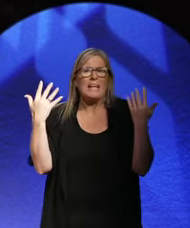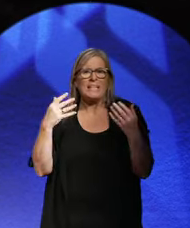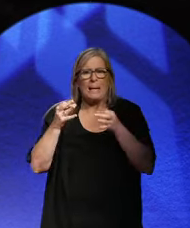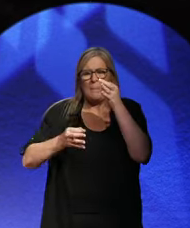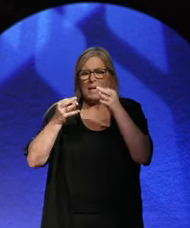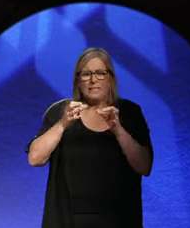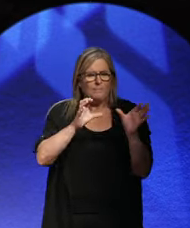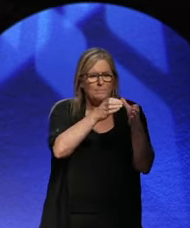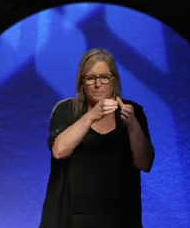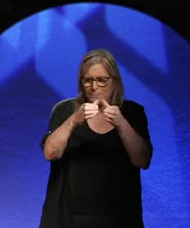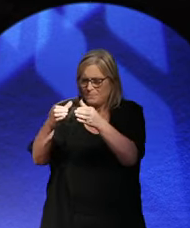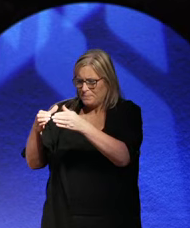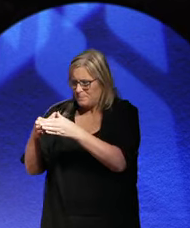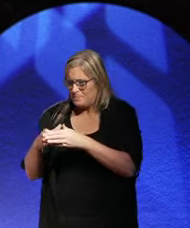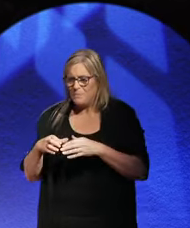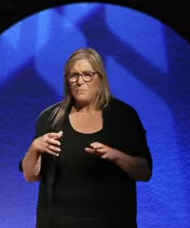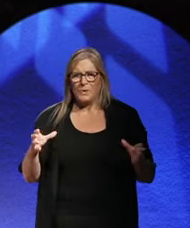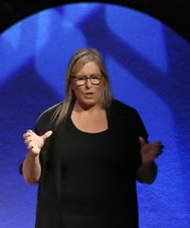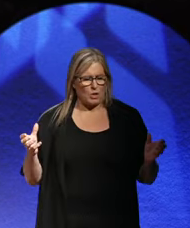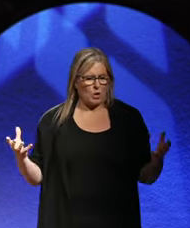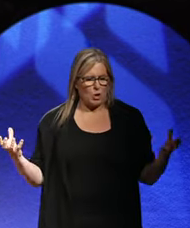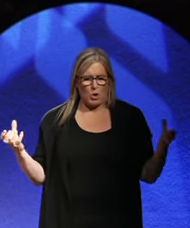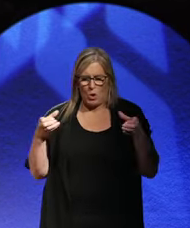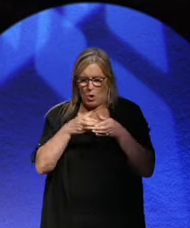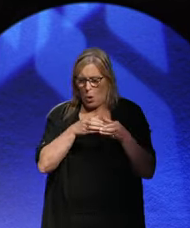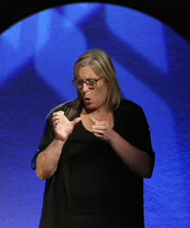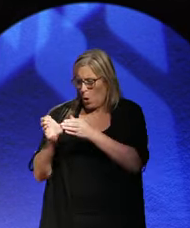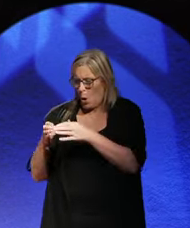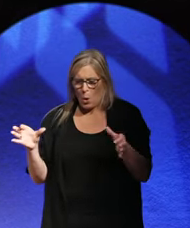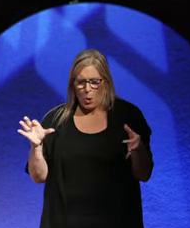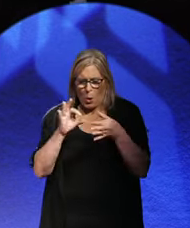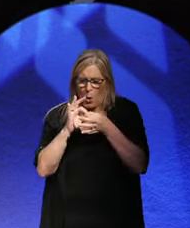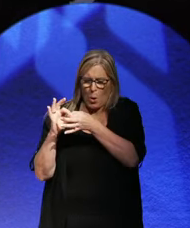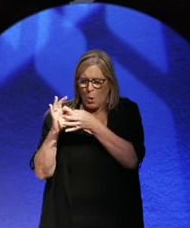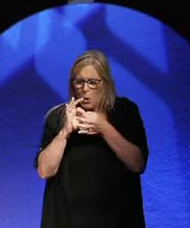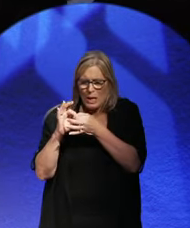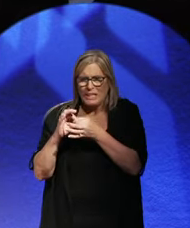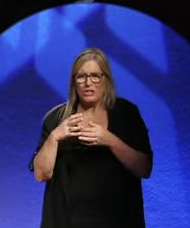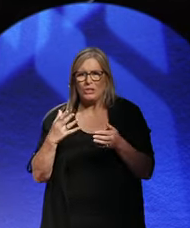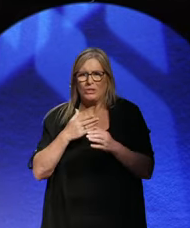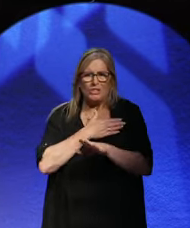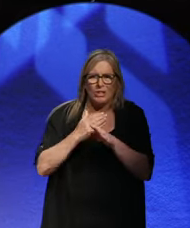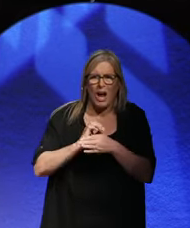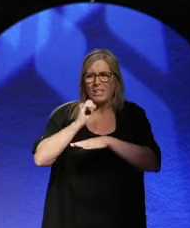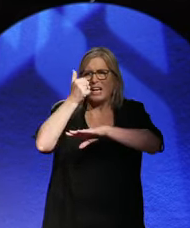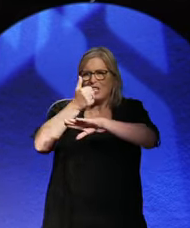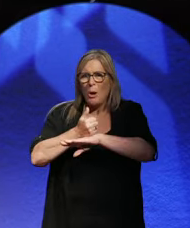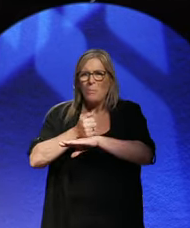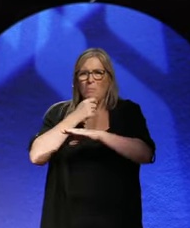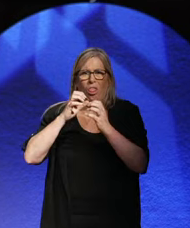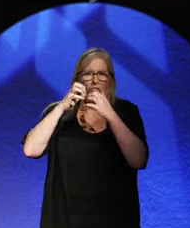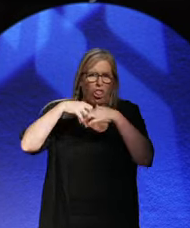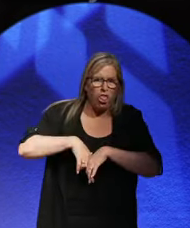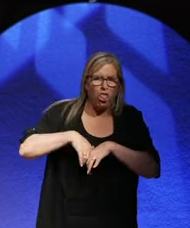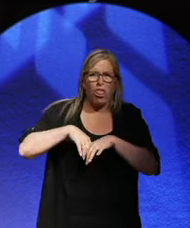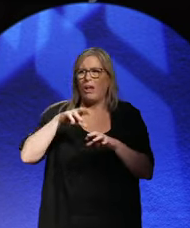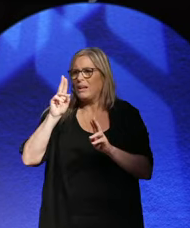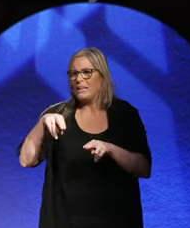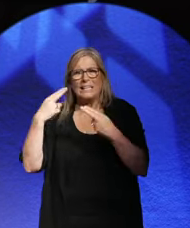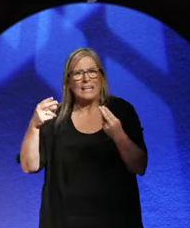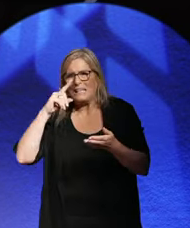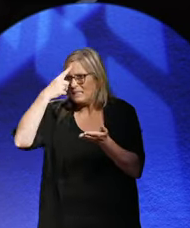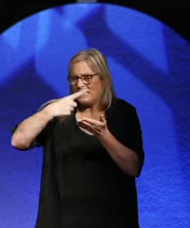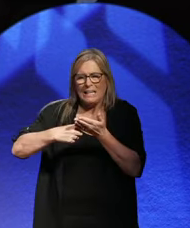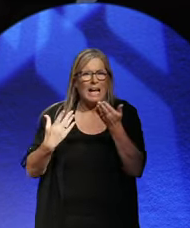There's coalitions that come. There's coalitions that go. They can't decide on anything. They can't, you know, they can't decide on how to